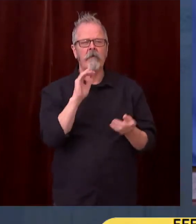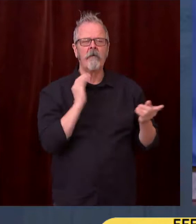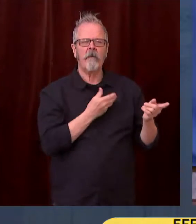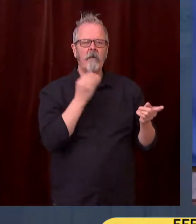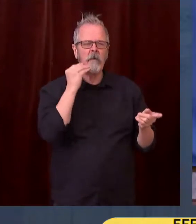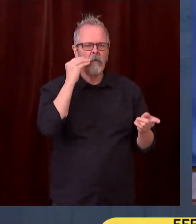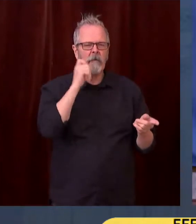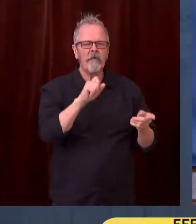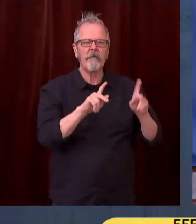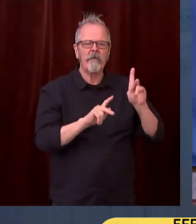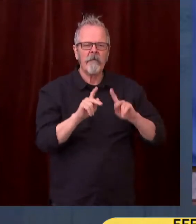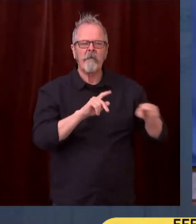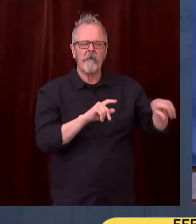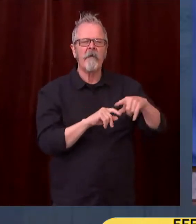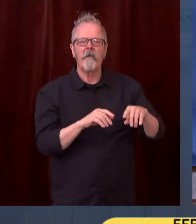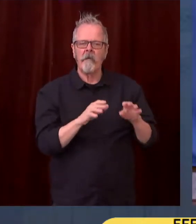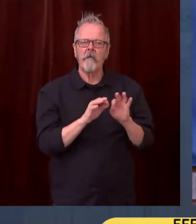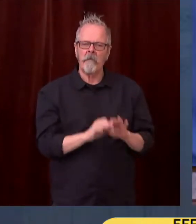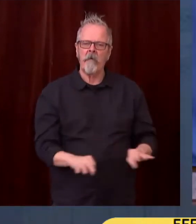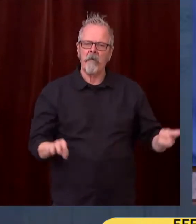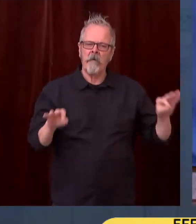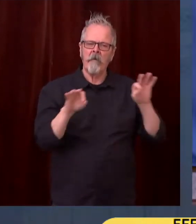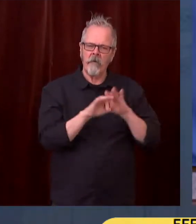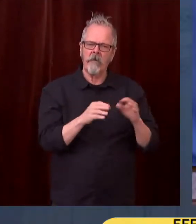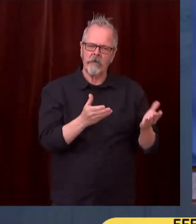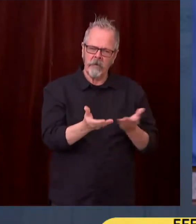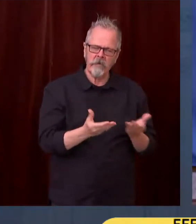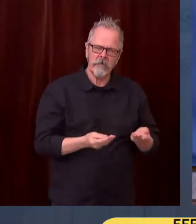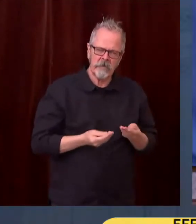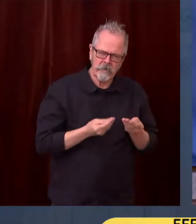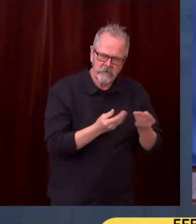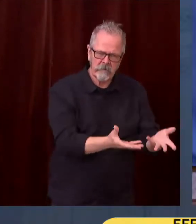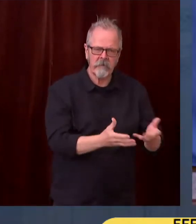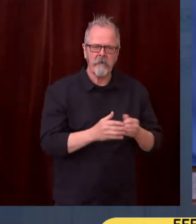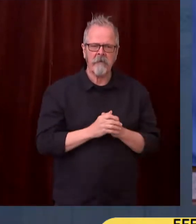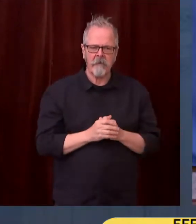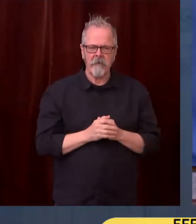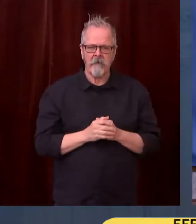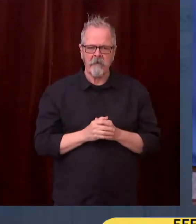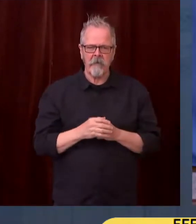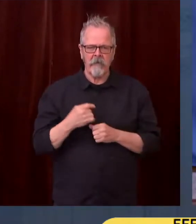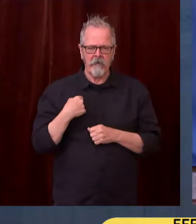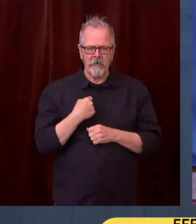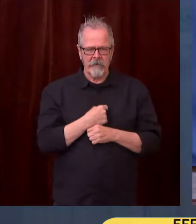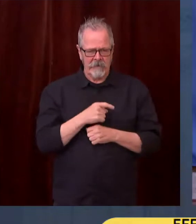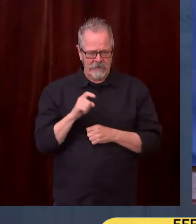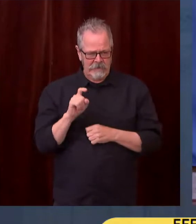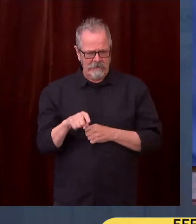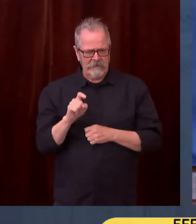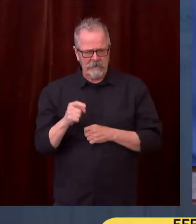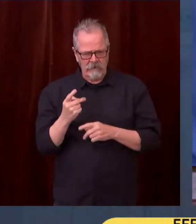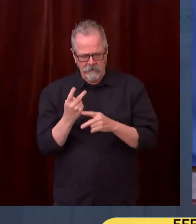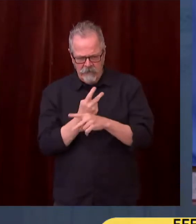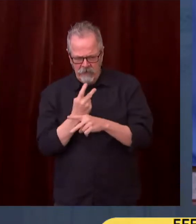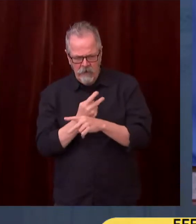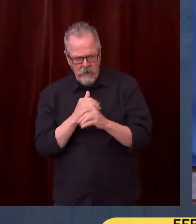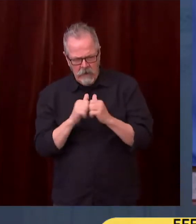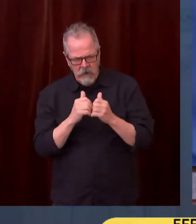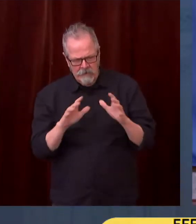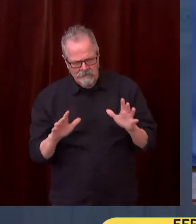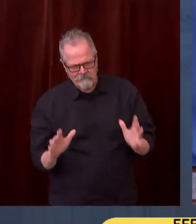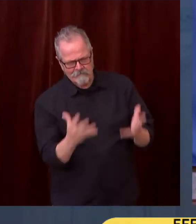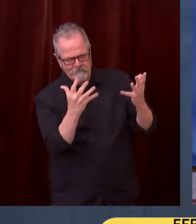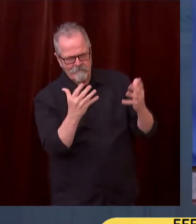government and our legislature, even though this is late in the session. We think that mutual investments and partnerships